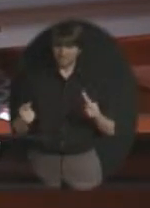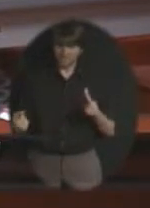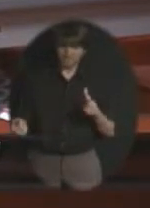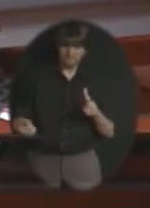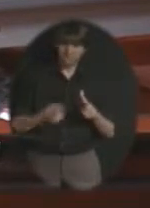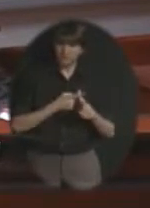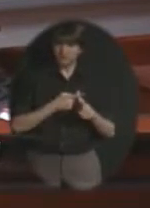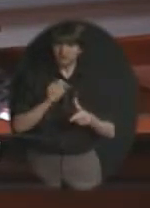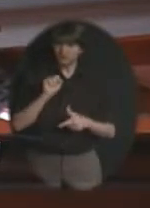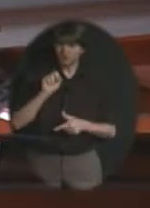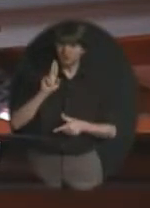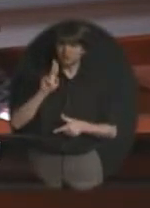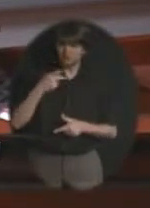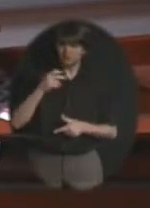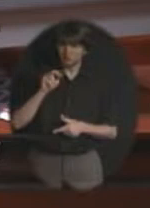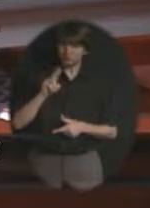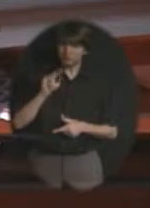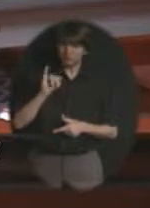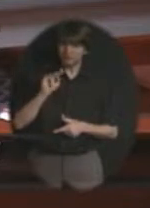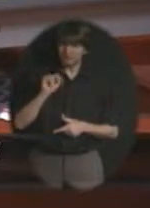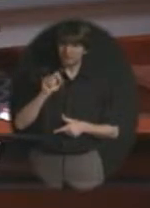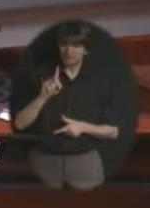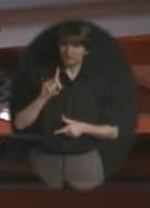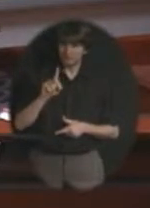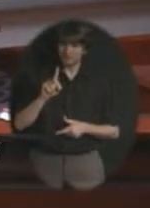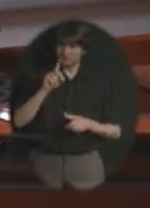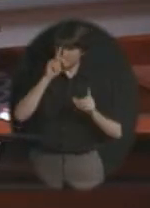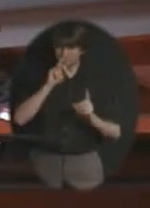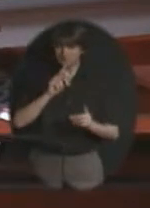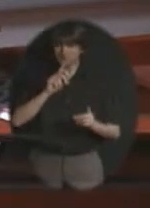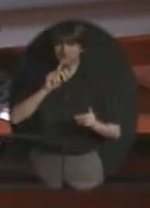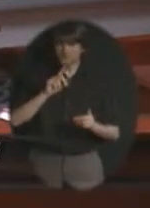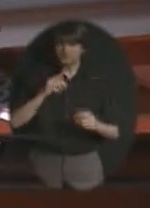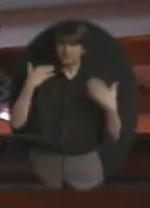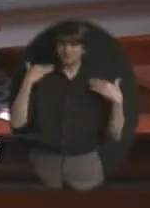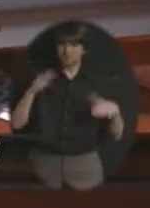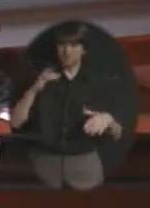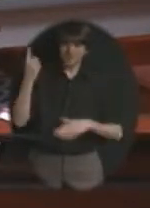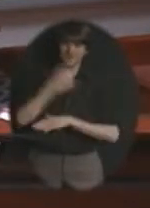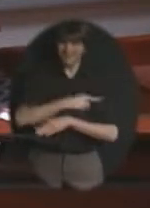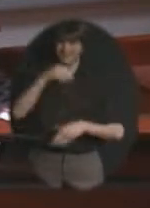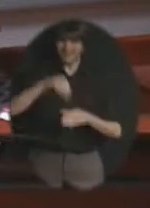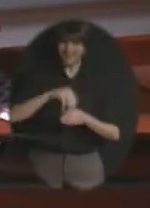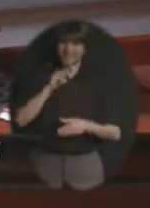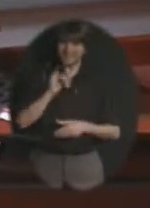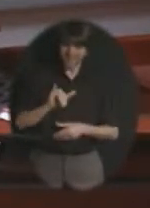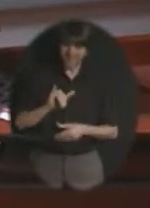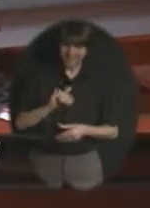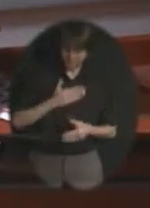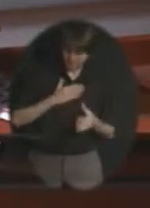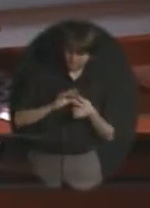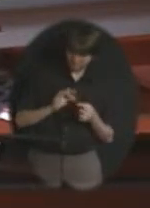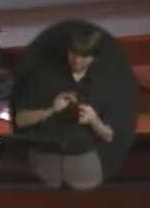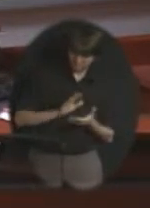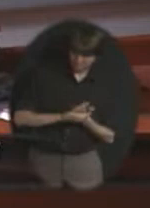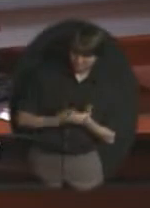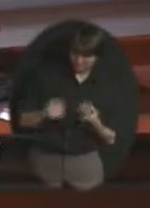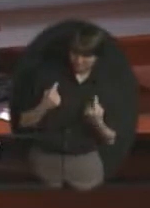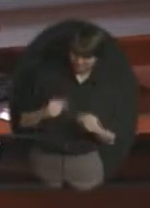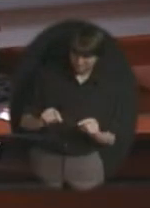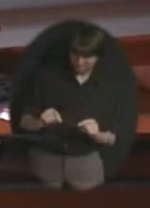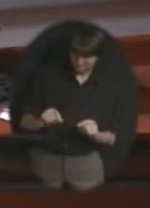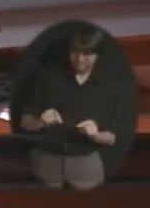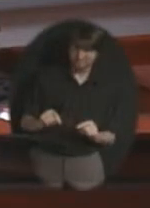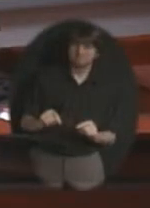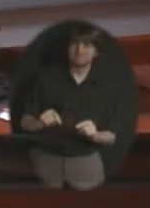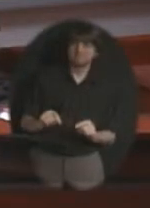in May and my response at the time was nice try and we'll kind of watch it and see I did hear the